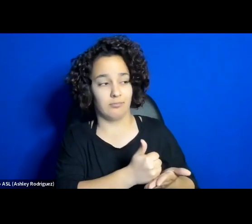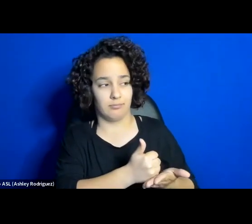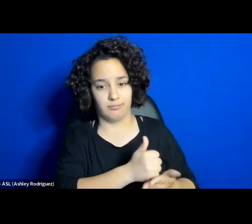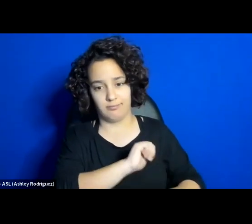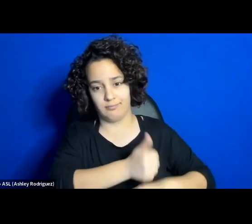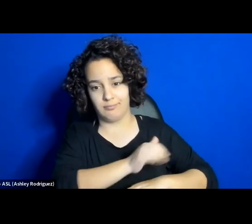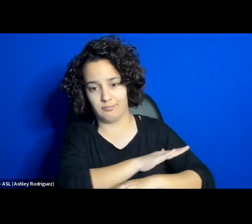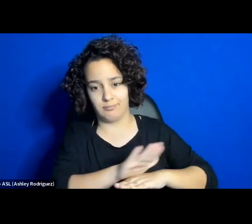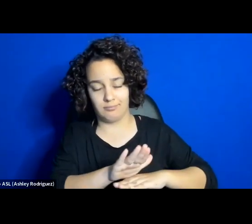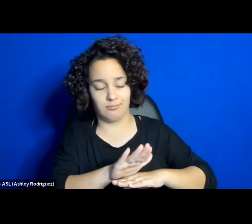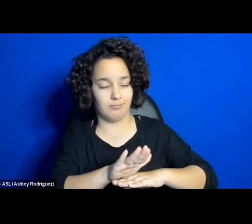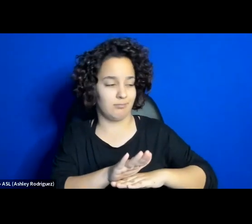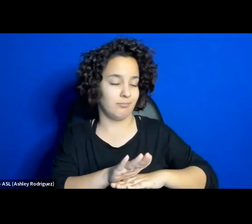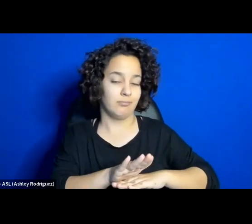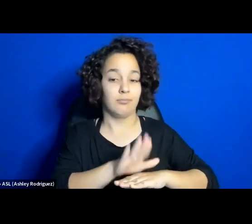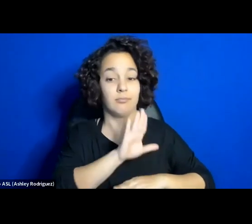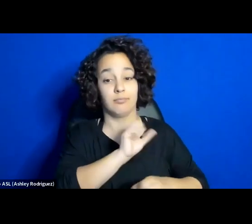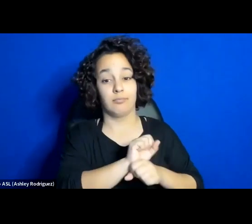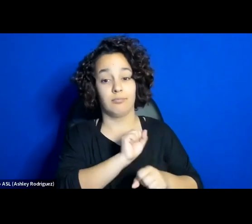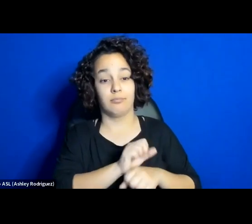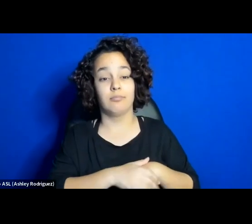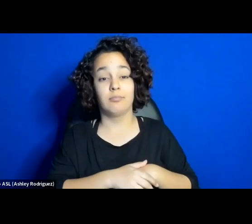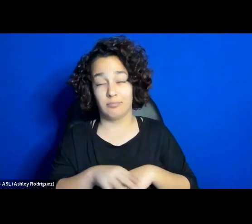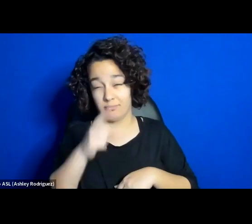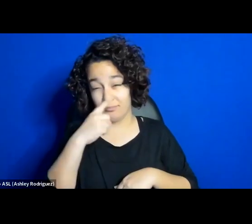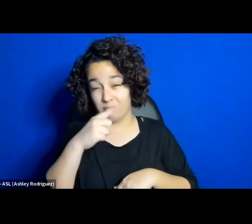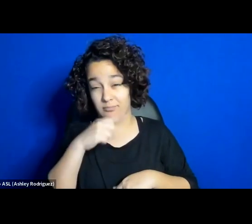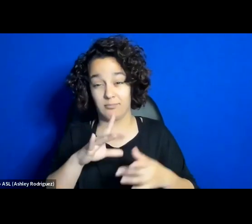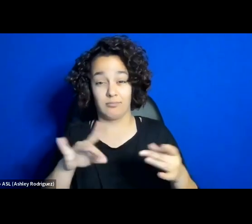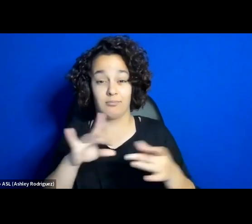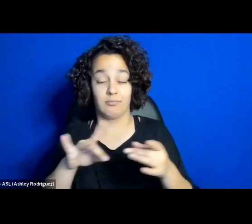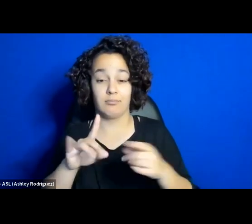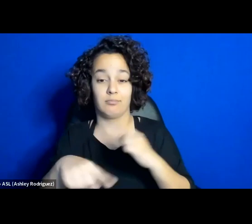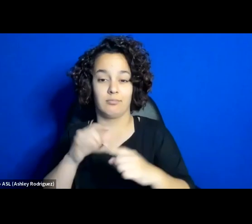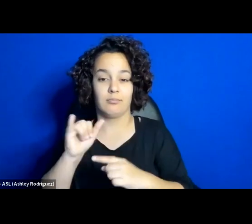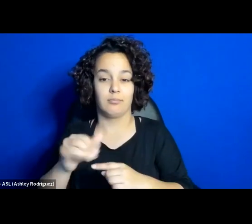a little bit about that before I move on to the first question received.